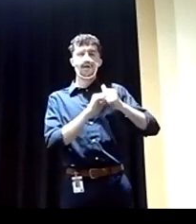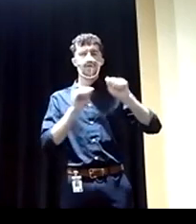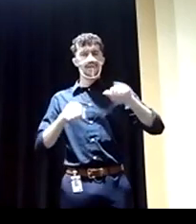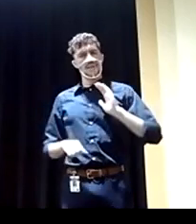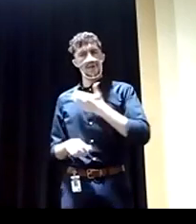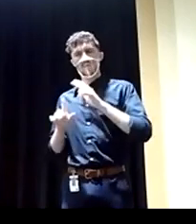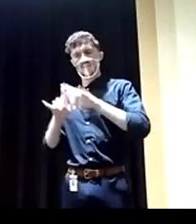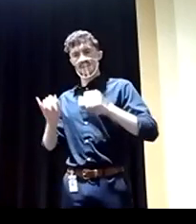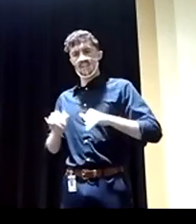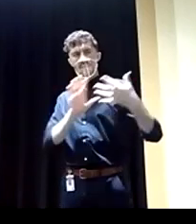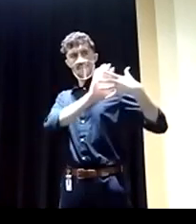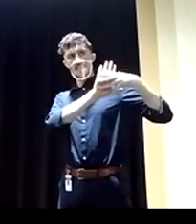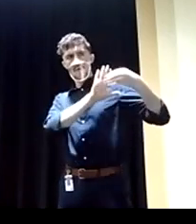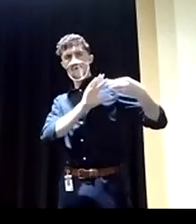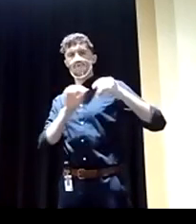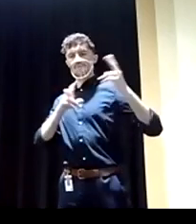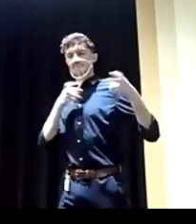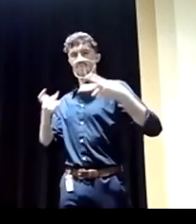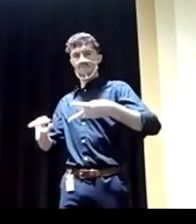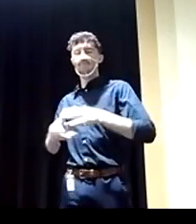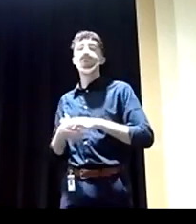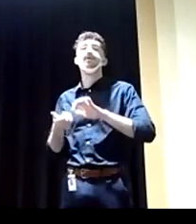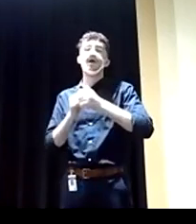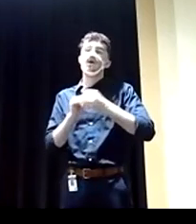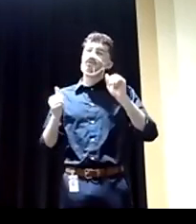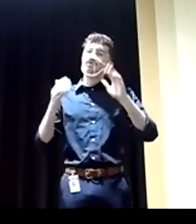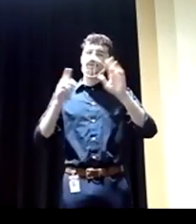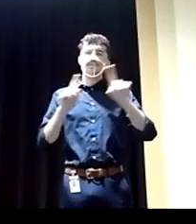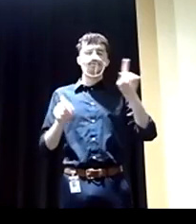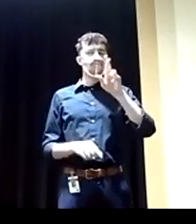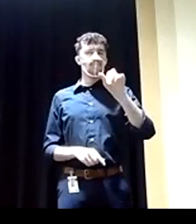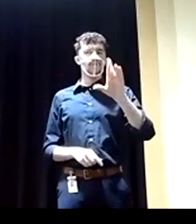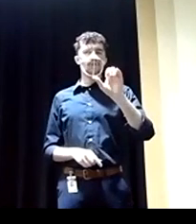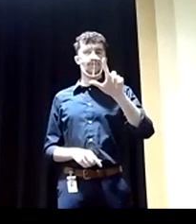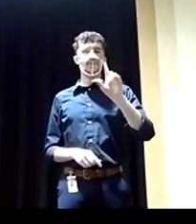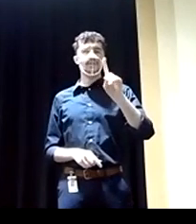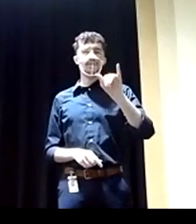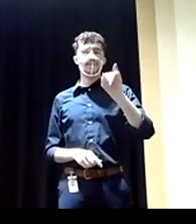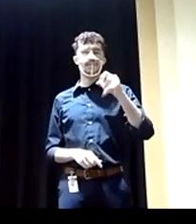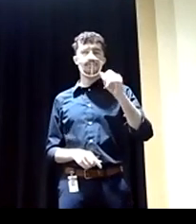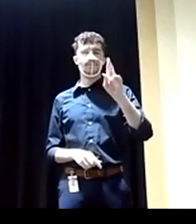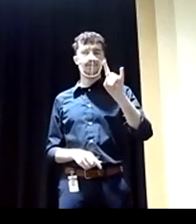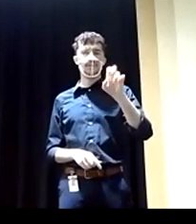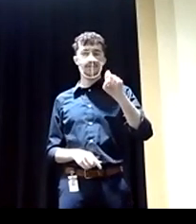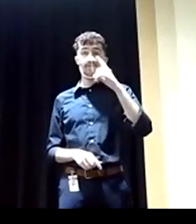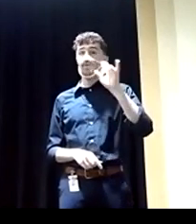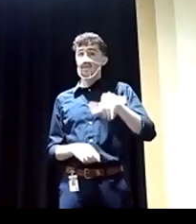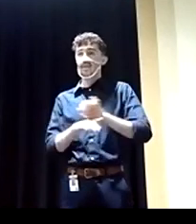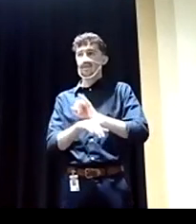systems after that? How do we address the racial disparities in the health care industry? And this is